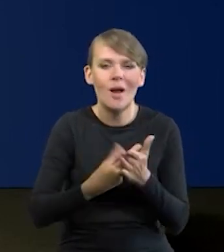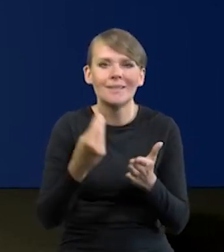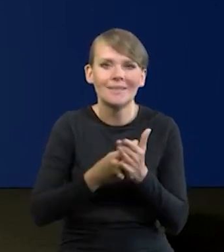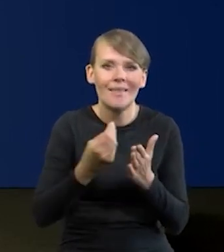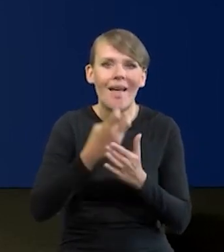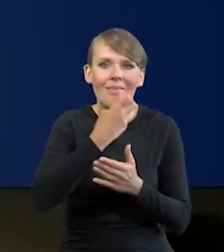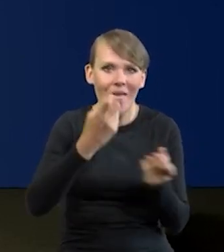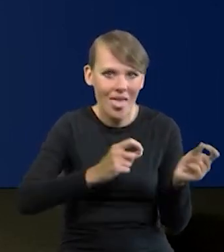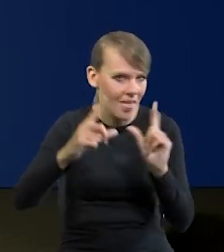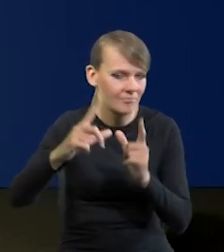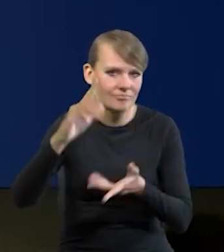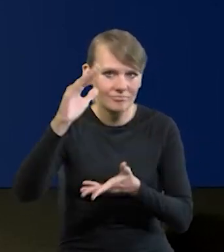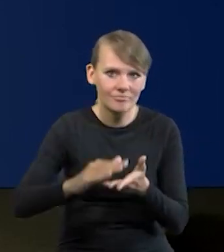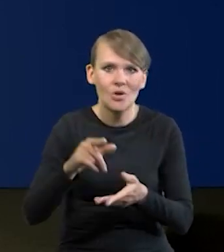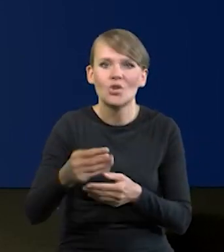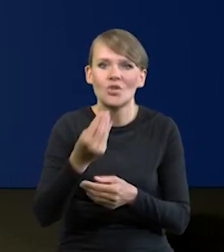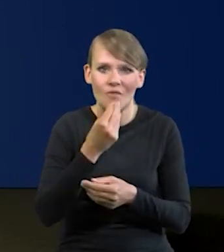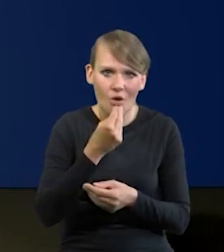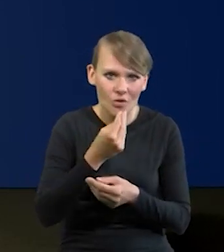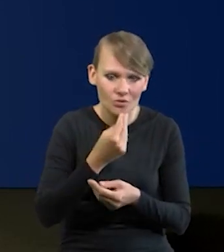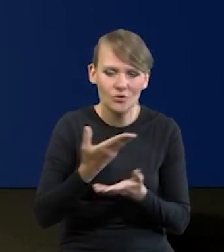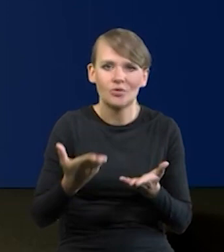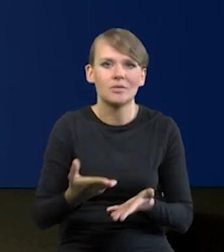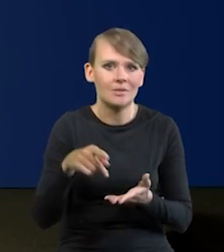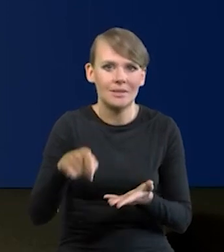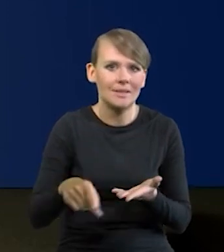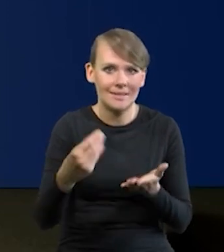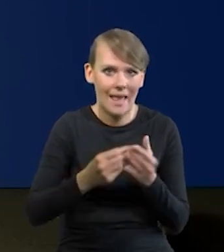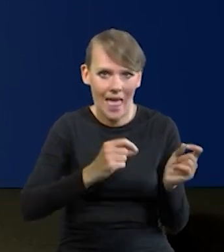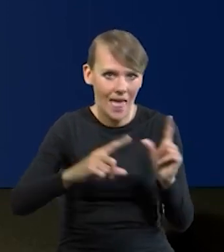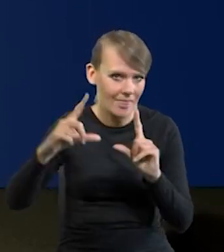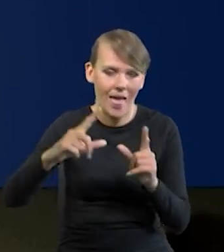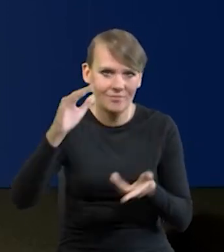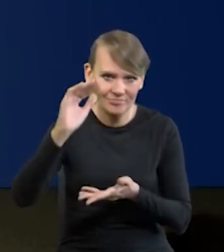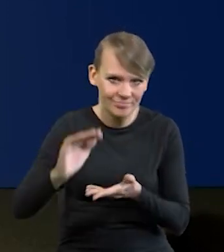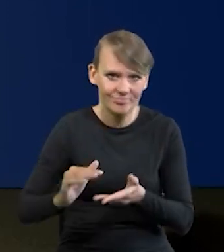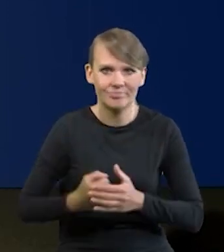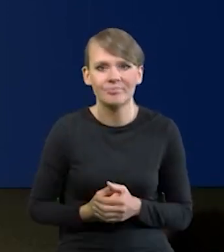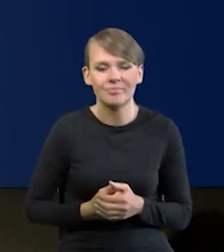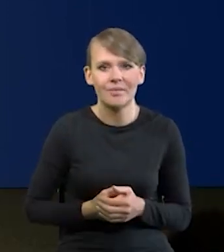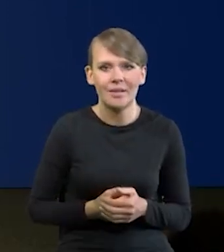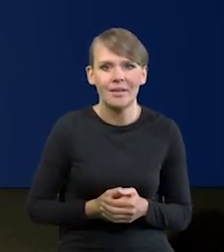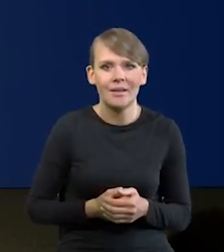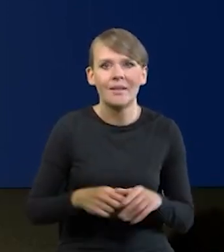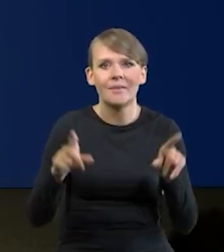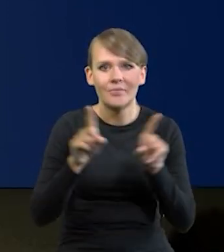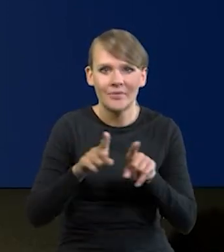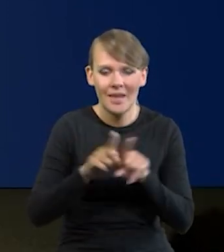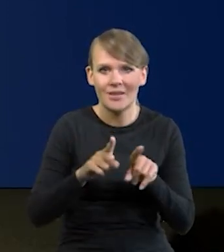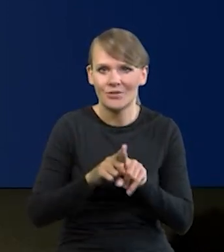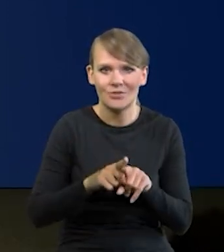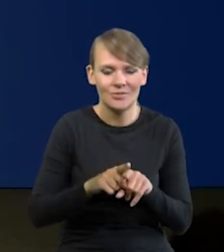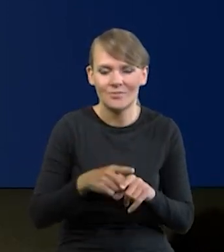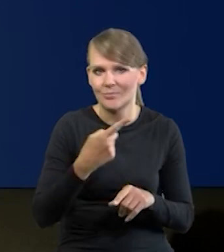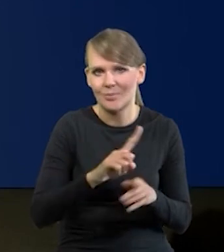% inflation rate by four quarters 2024. Poland's inflation is anticipated to drop considerably in the forthcoming quarters, he added.